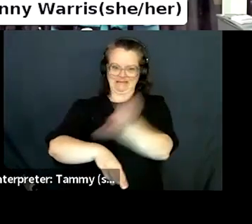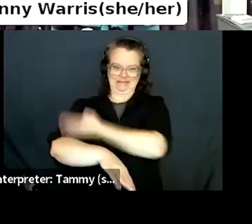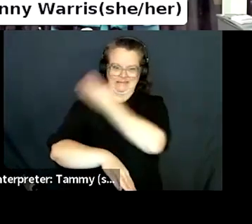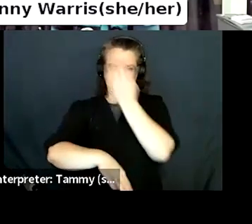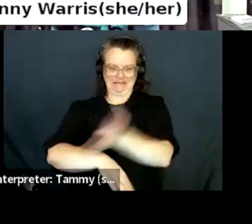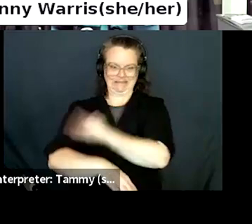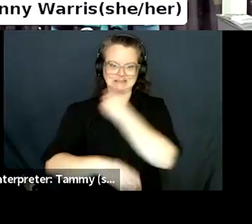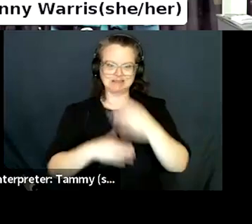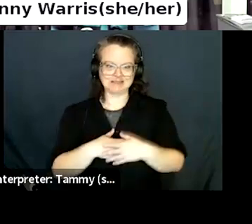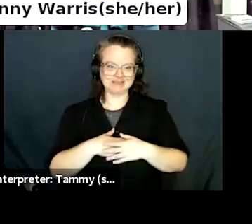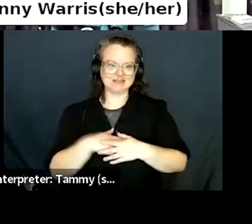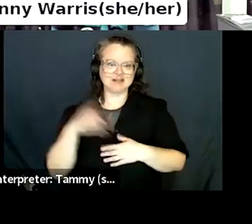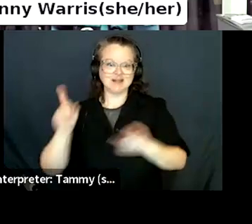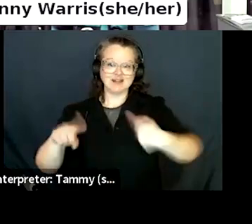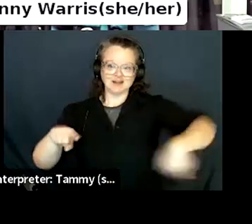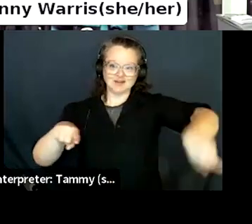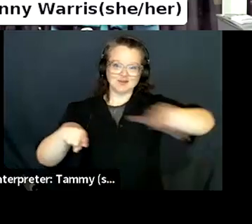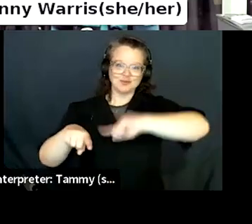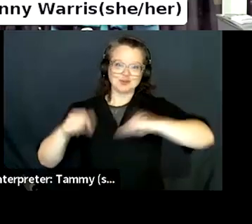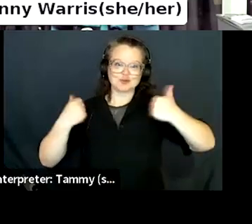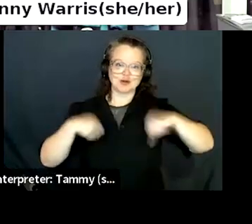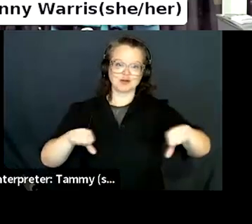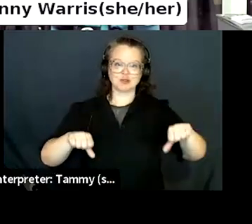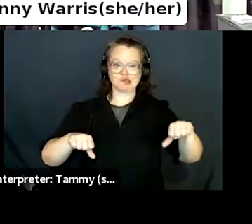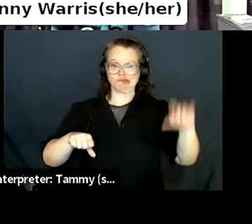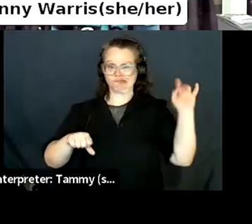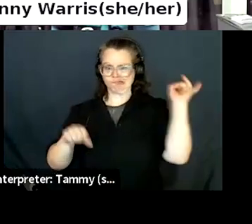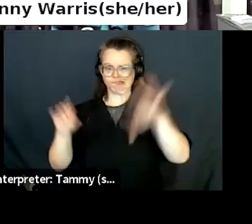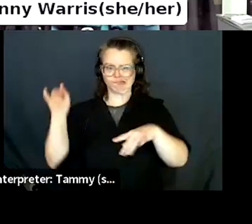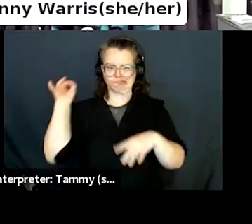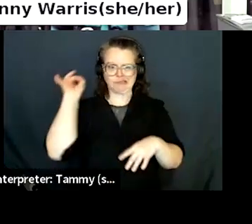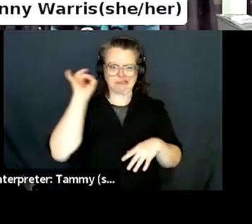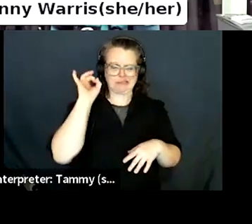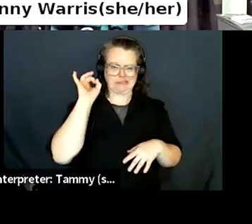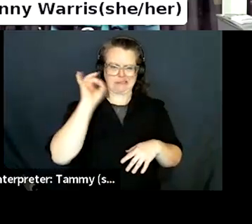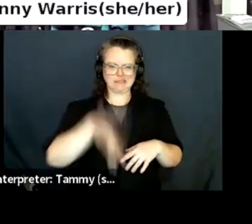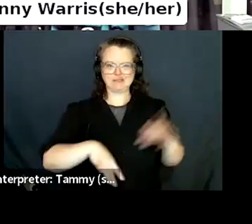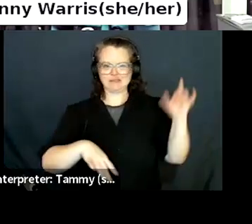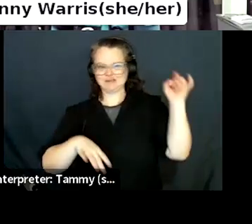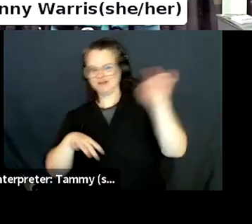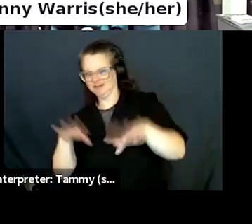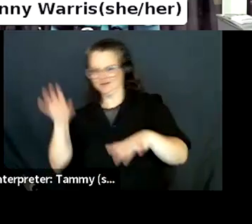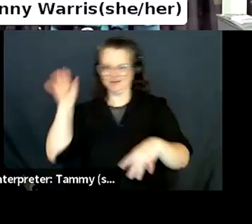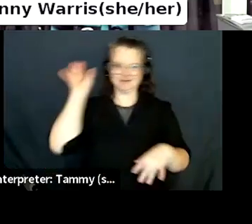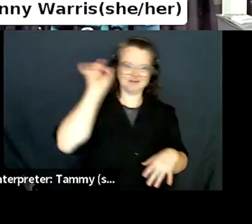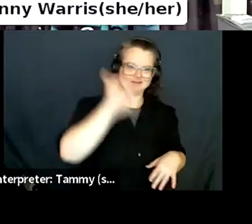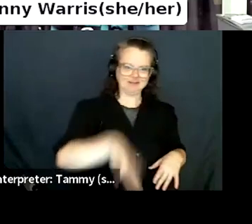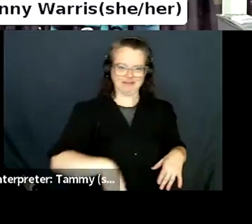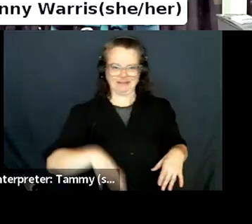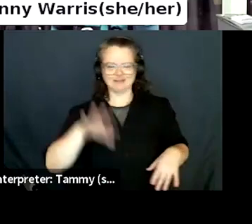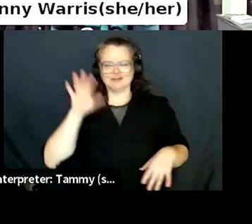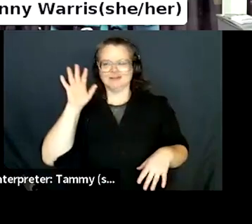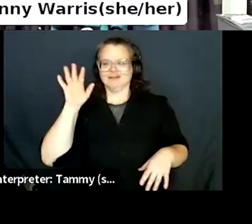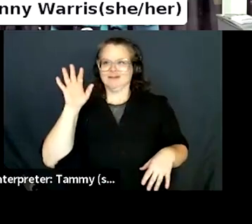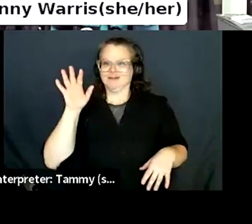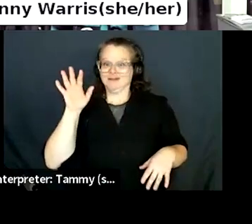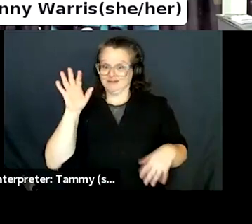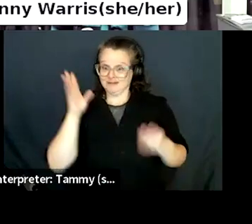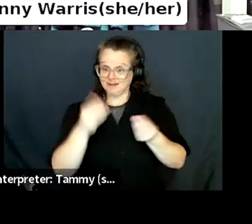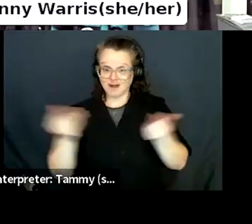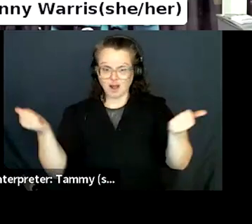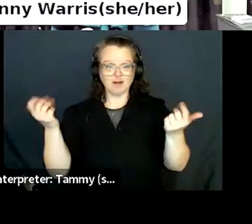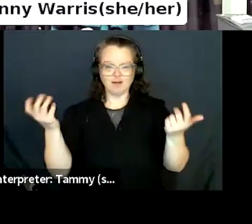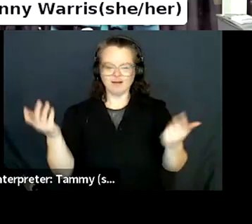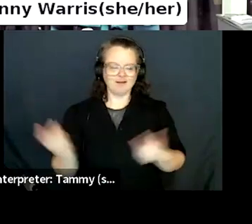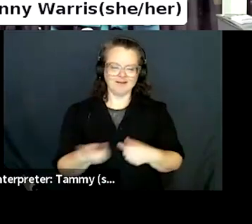not. Anyways, um, Seba is perfect for blood throwing for Chris. Yes. Lots of blood.